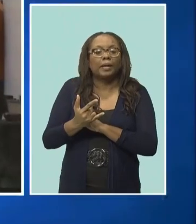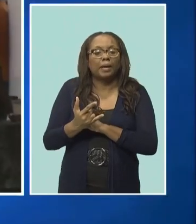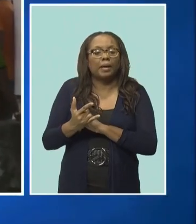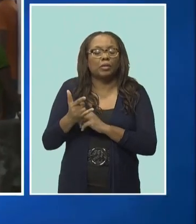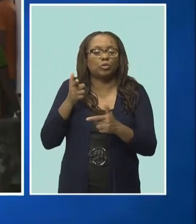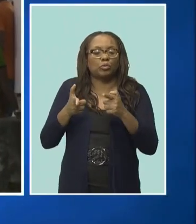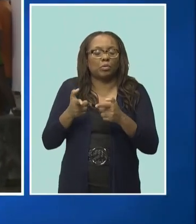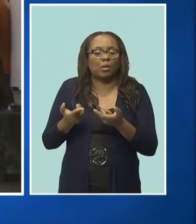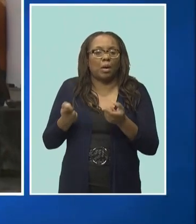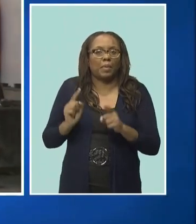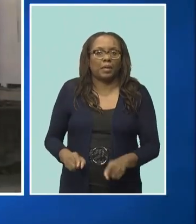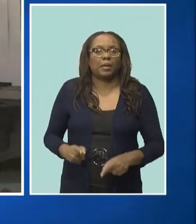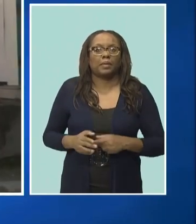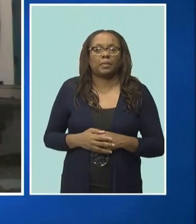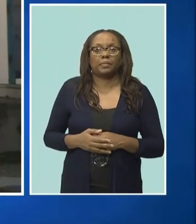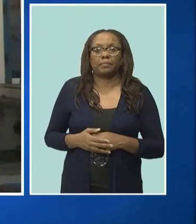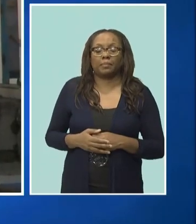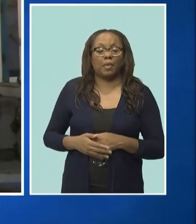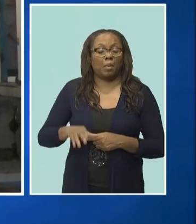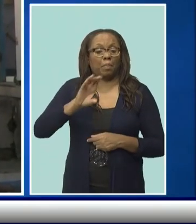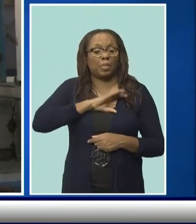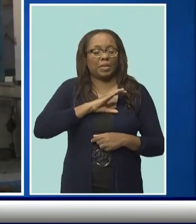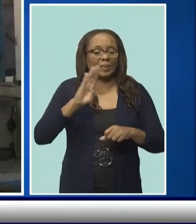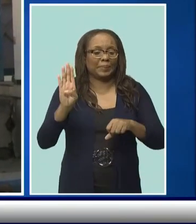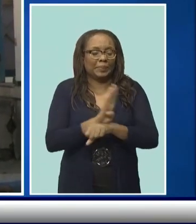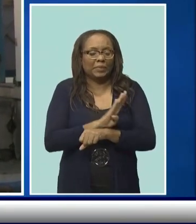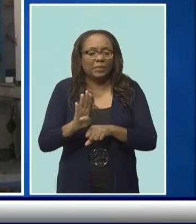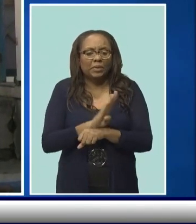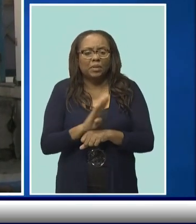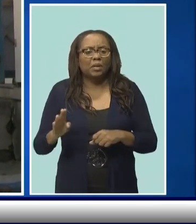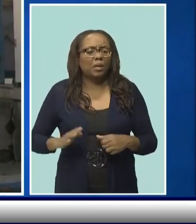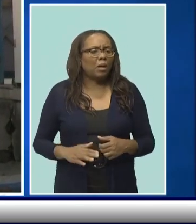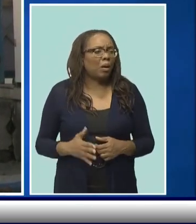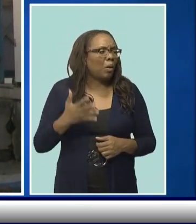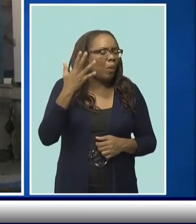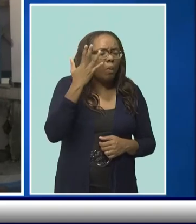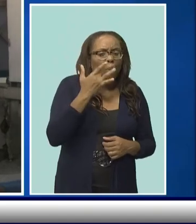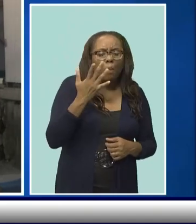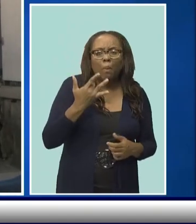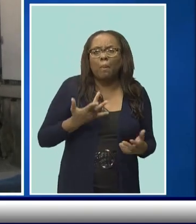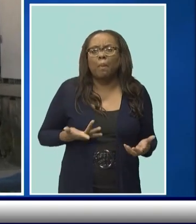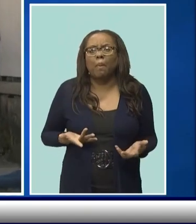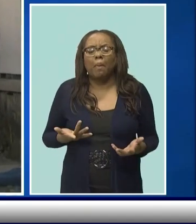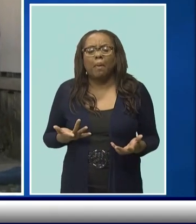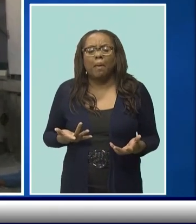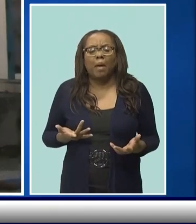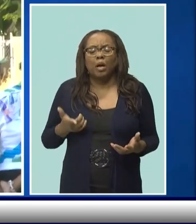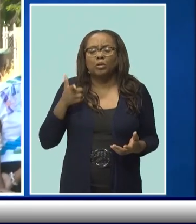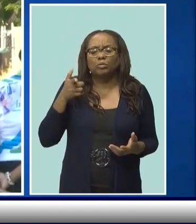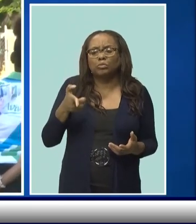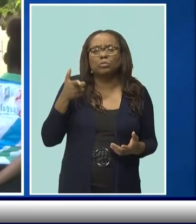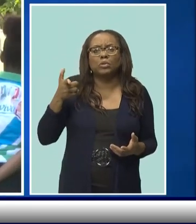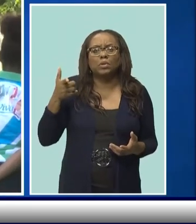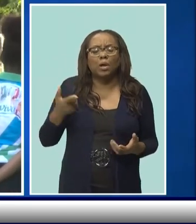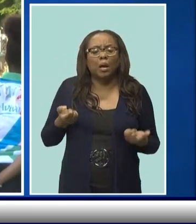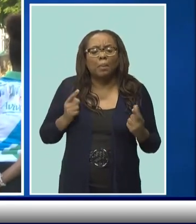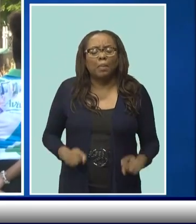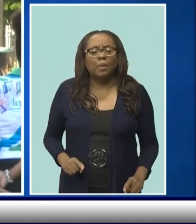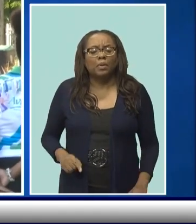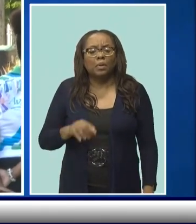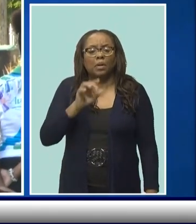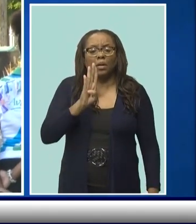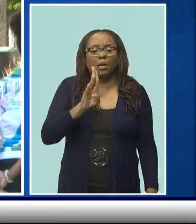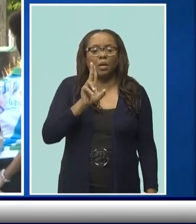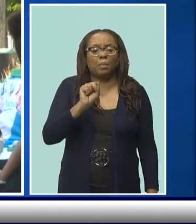Police are busy at this hour, trying to determine what led to yet another brazen daylight shooting, this time in Bush